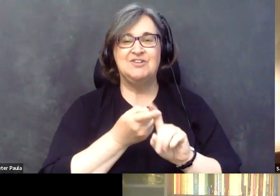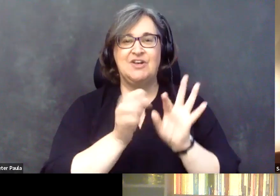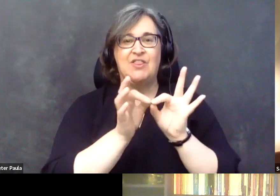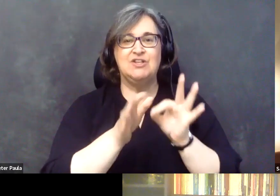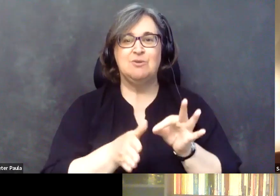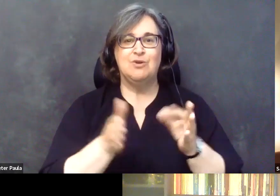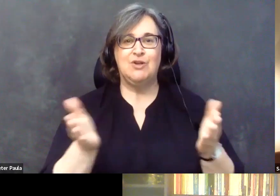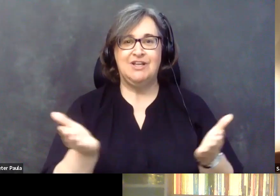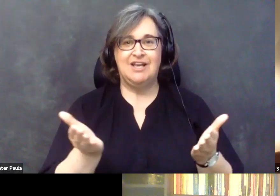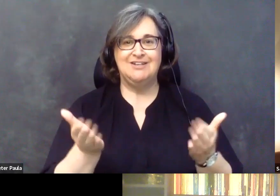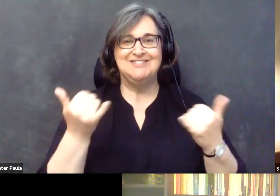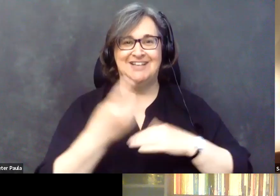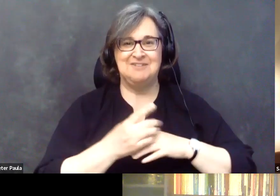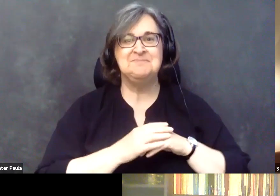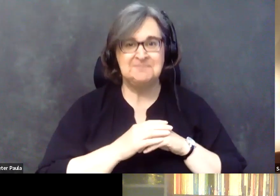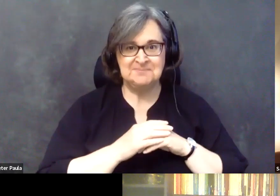here with us today.